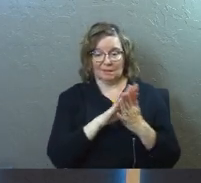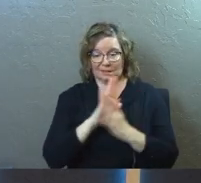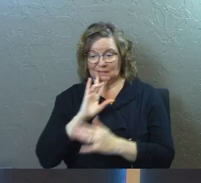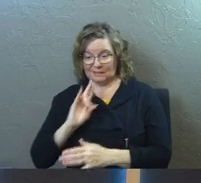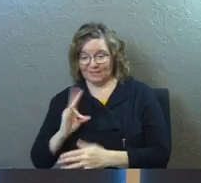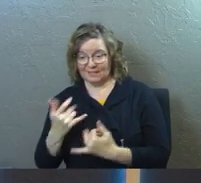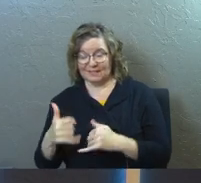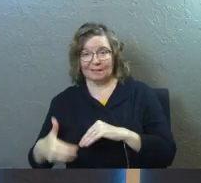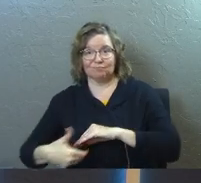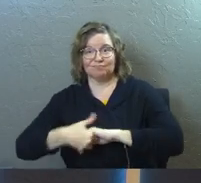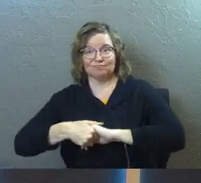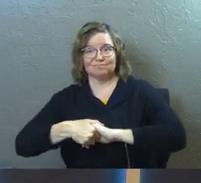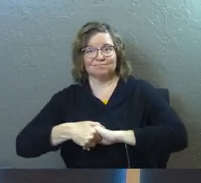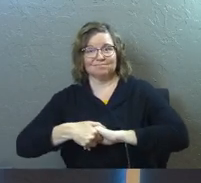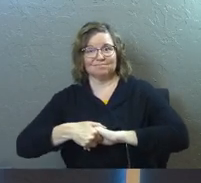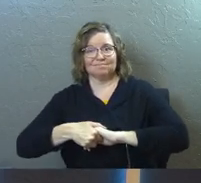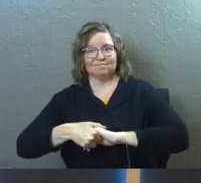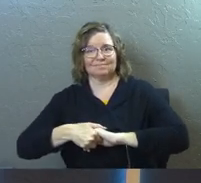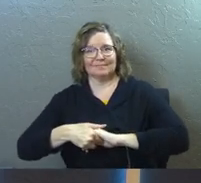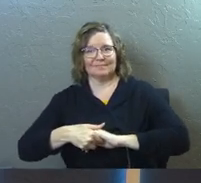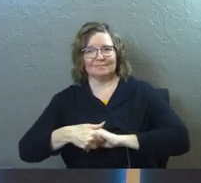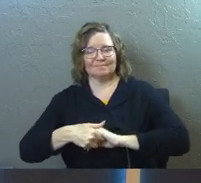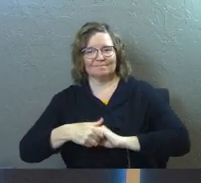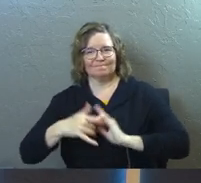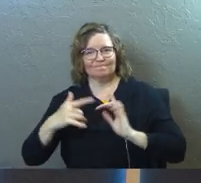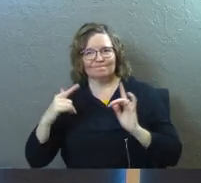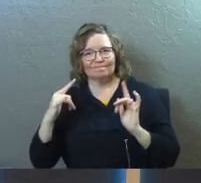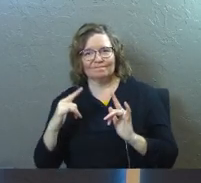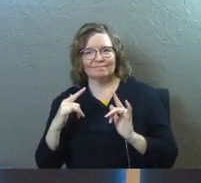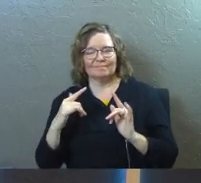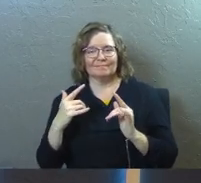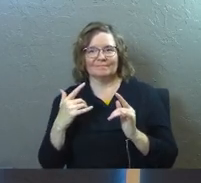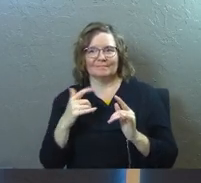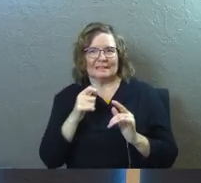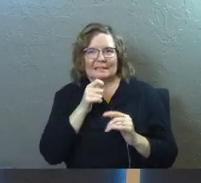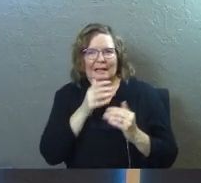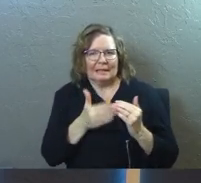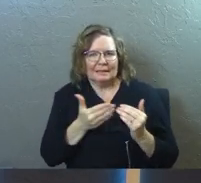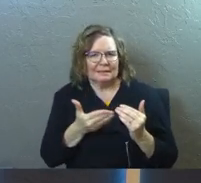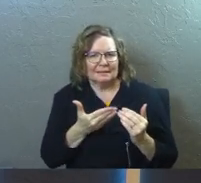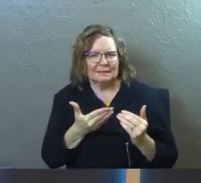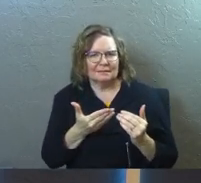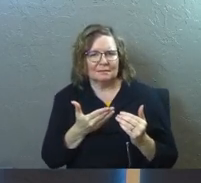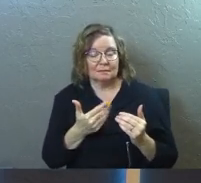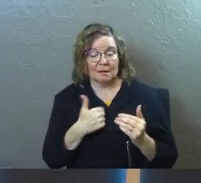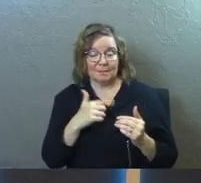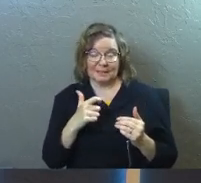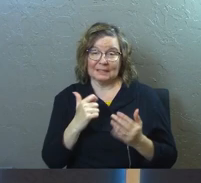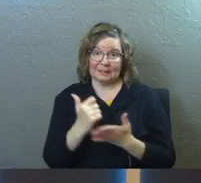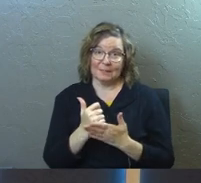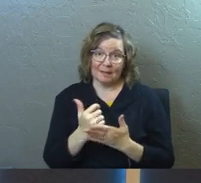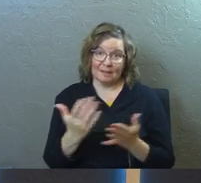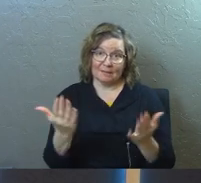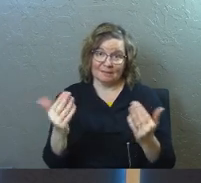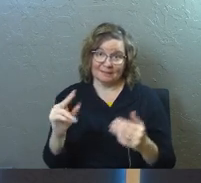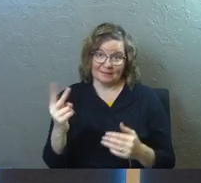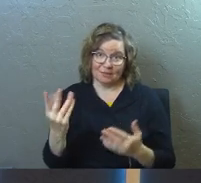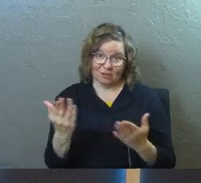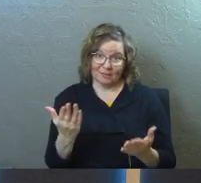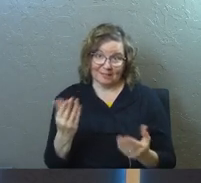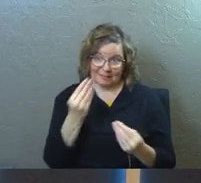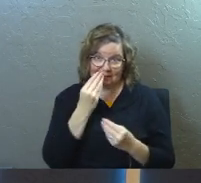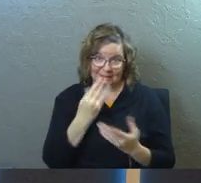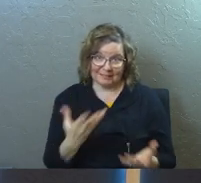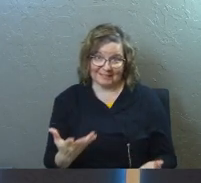and you're still holding hands. You don't do that easily, amen? I'm going to need some amens, second